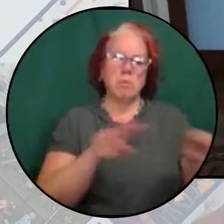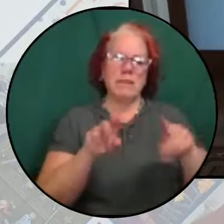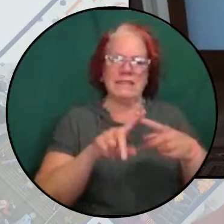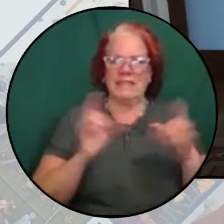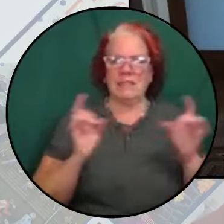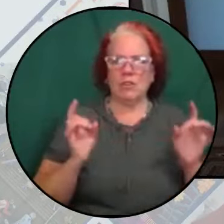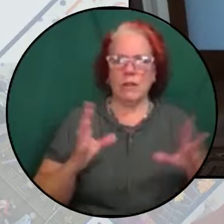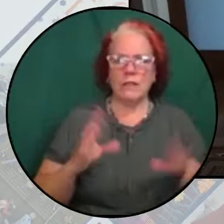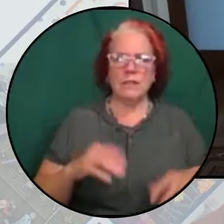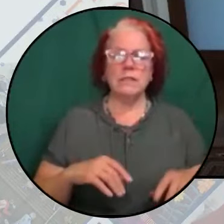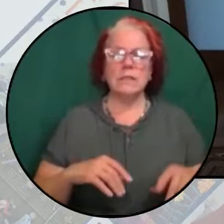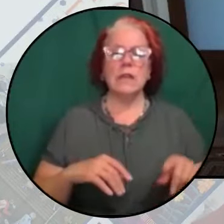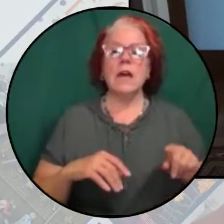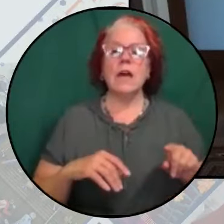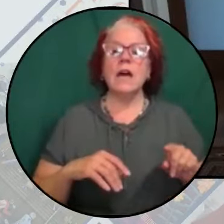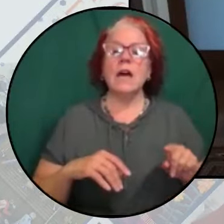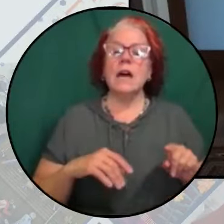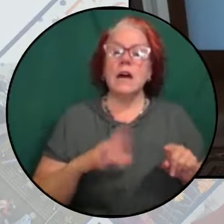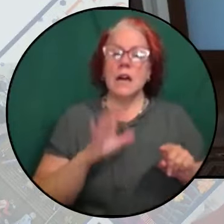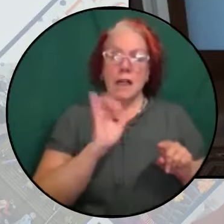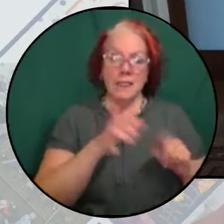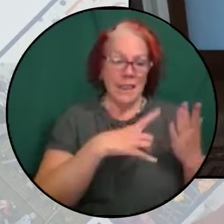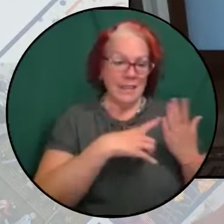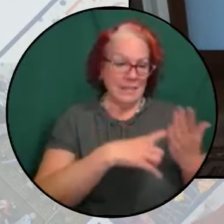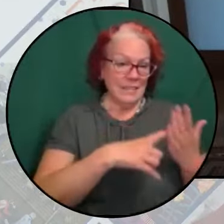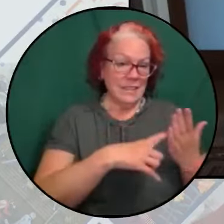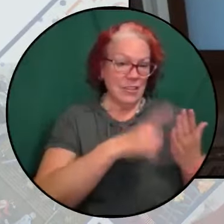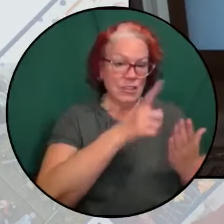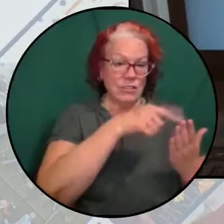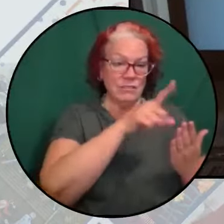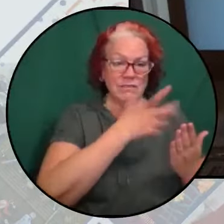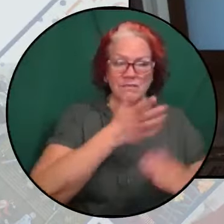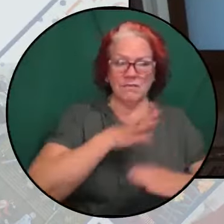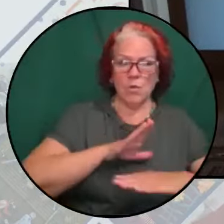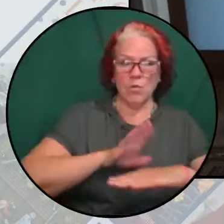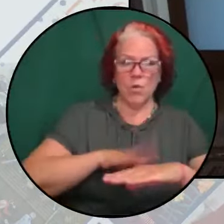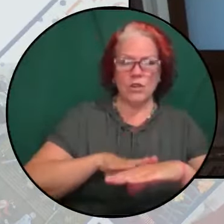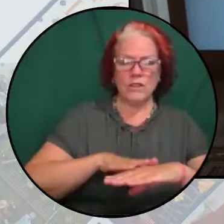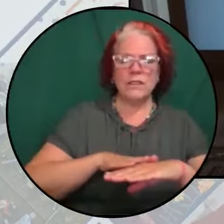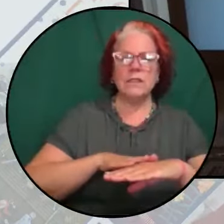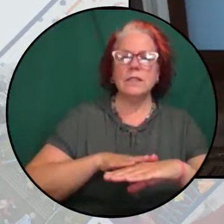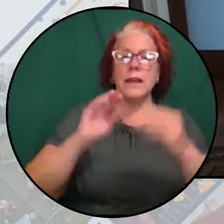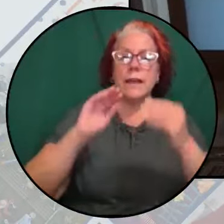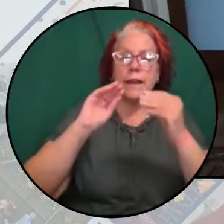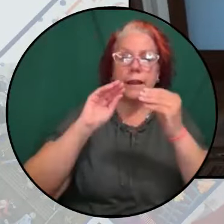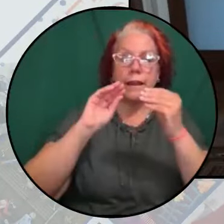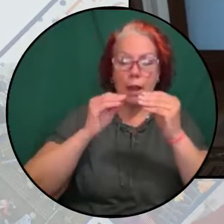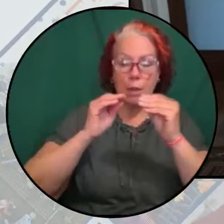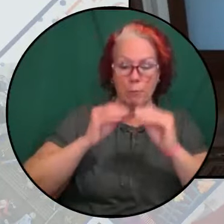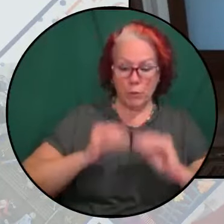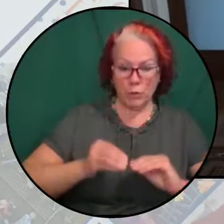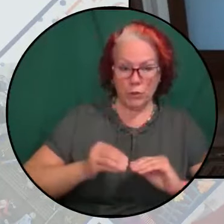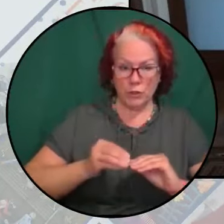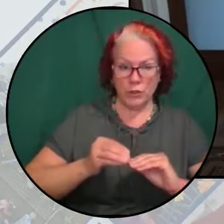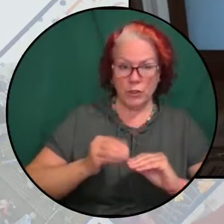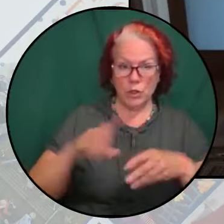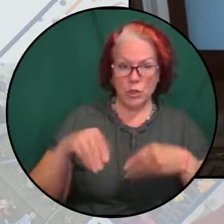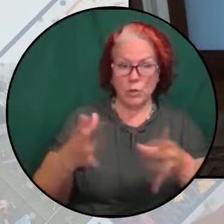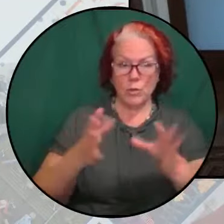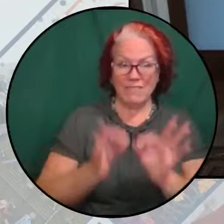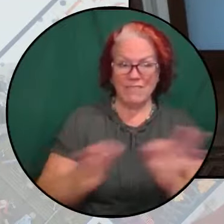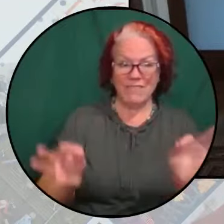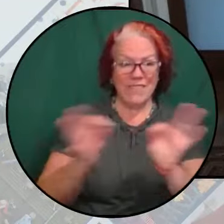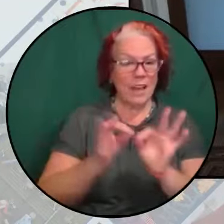That discussion warns about allowing numbers to produce value. Because